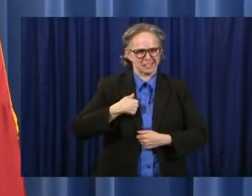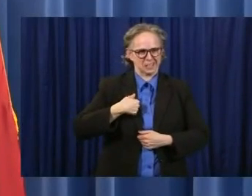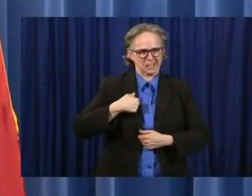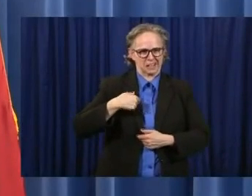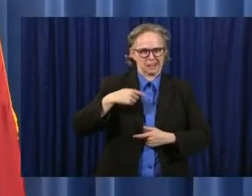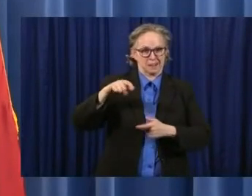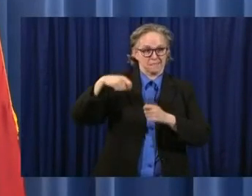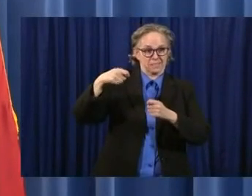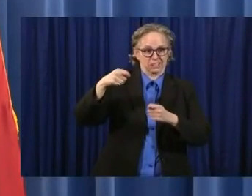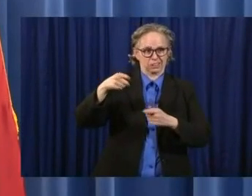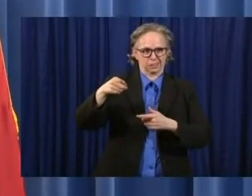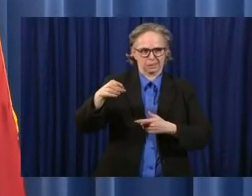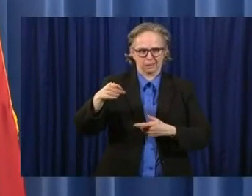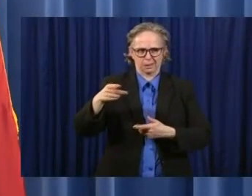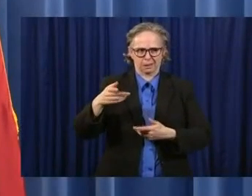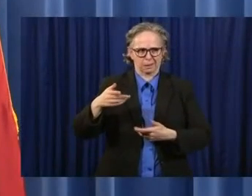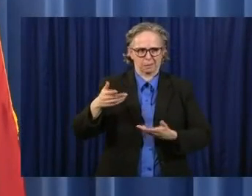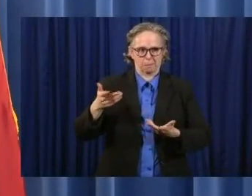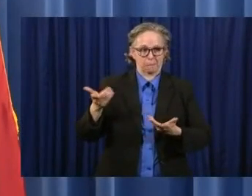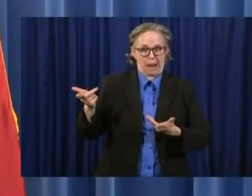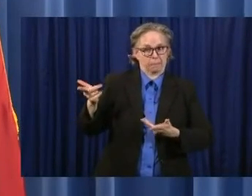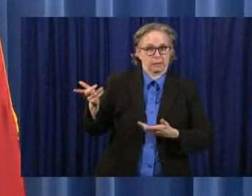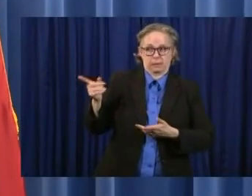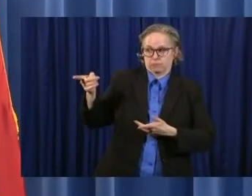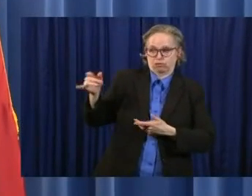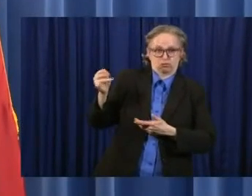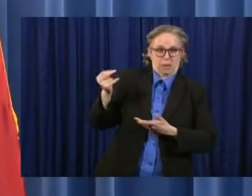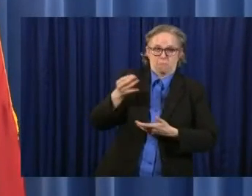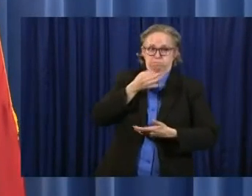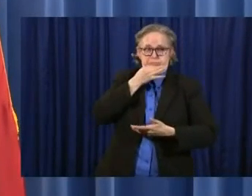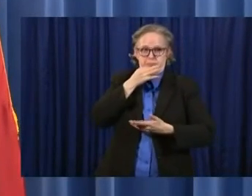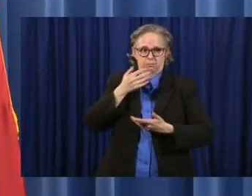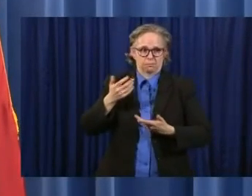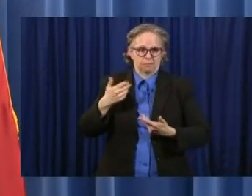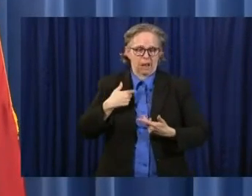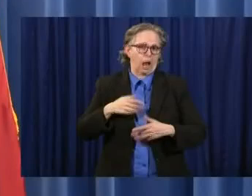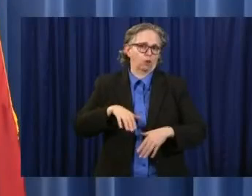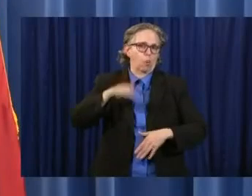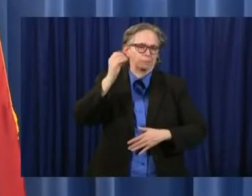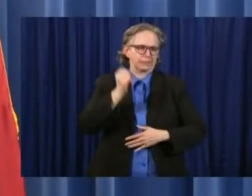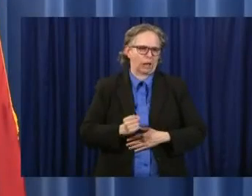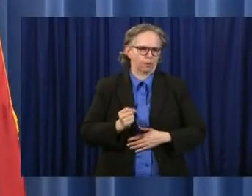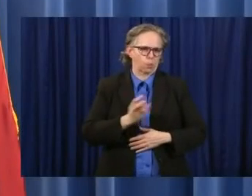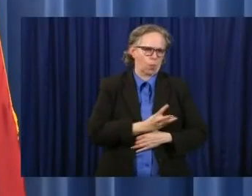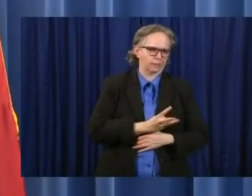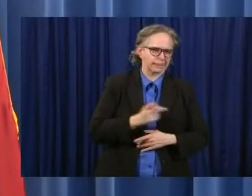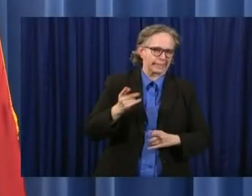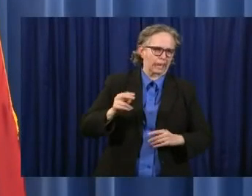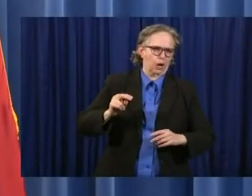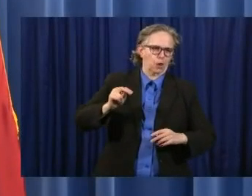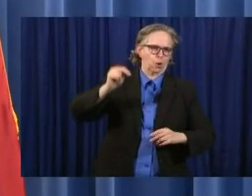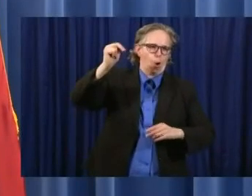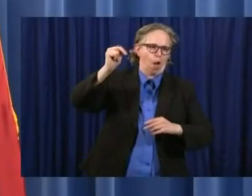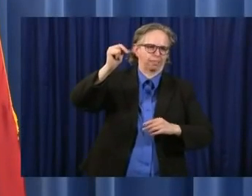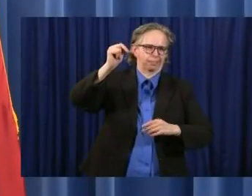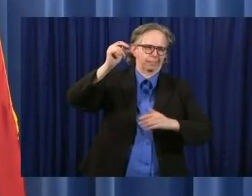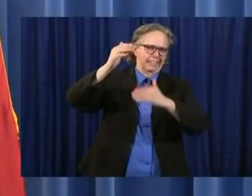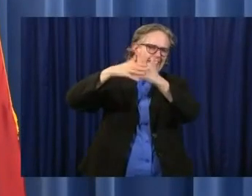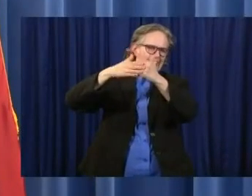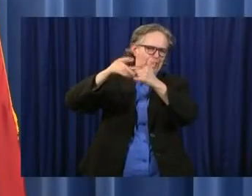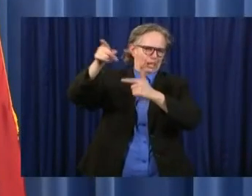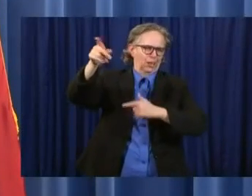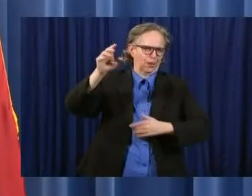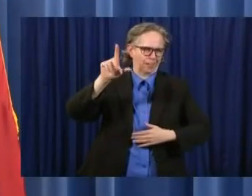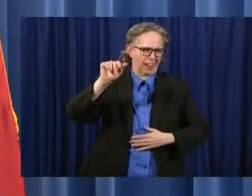fisherman than I am because I grew up in southwest Ohio. But, you know, certainly people